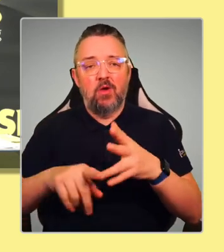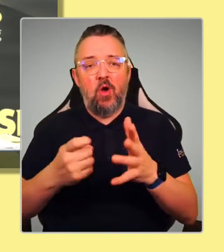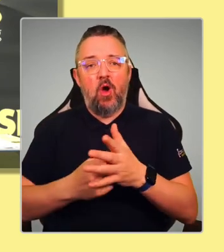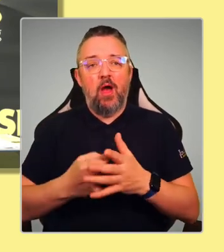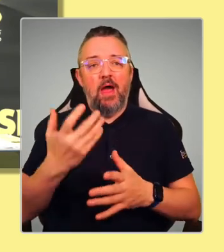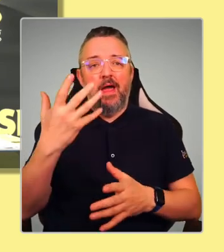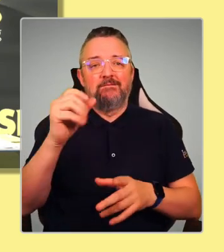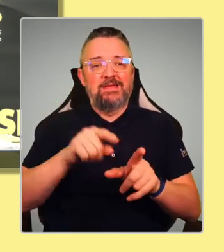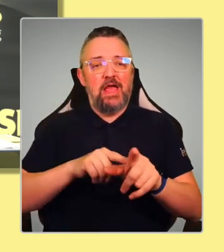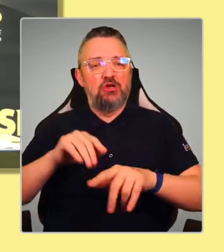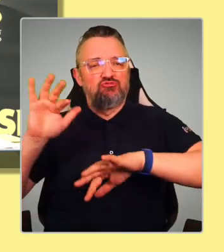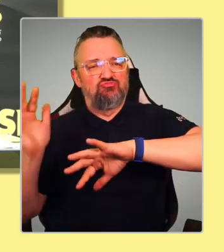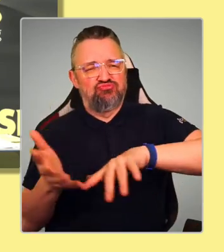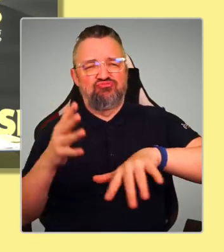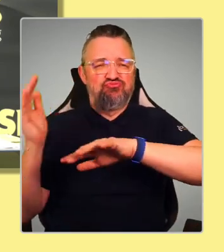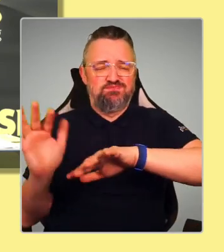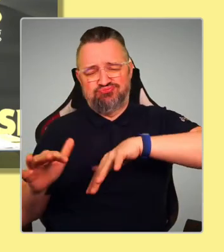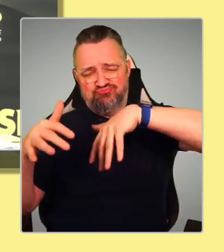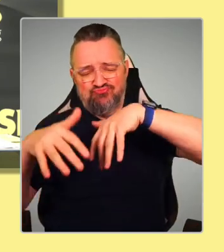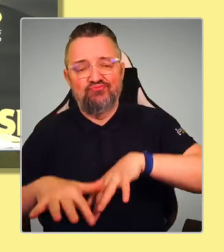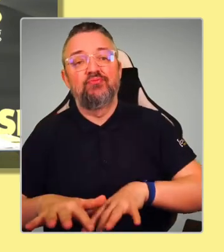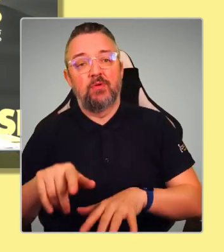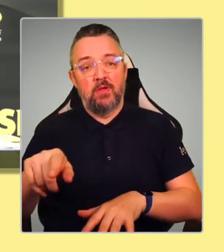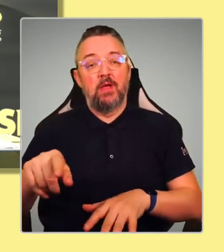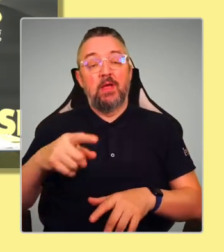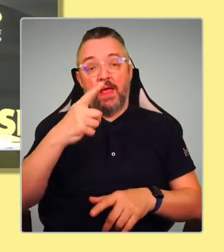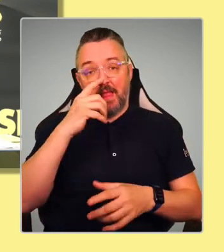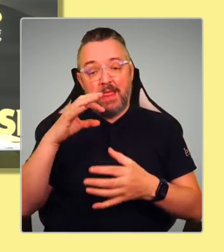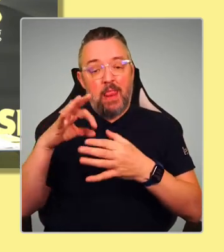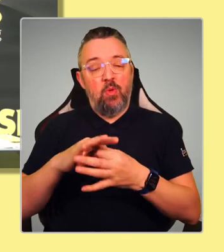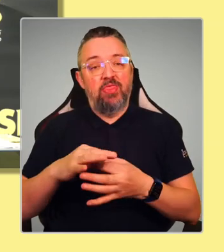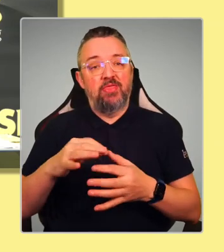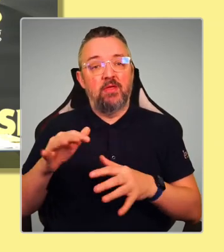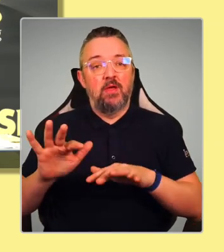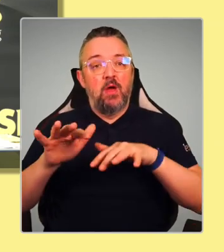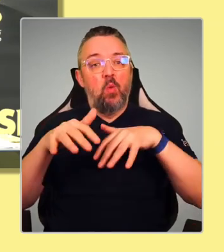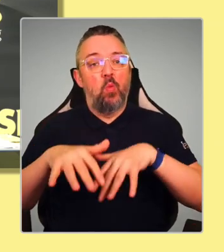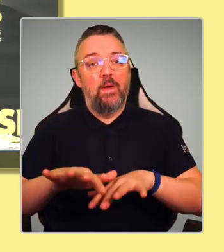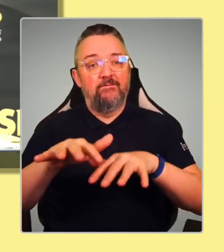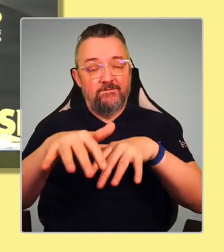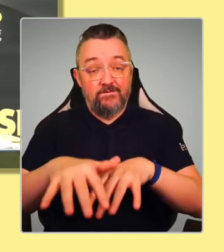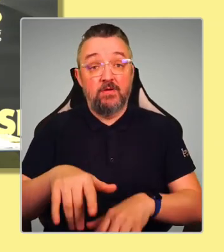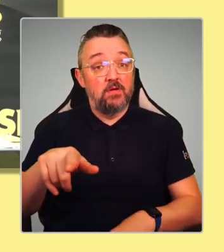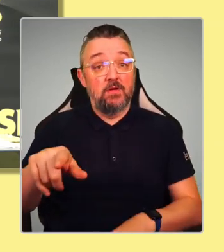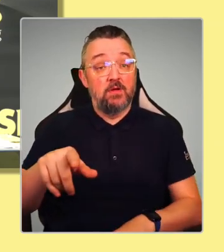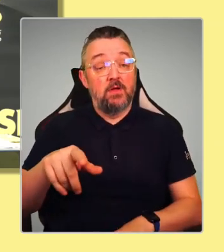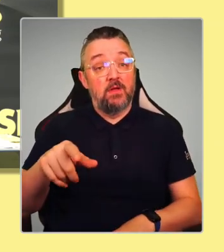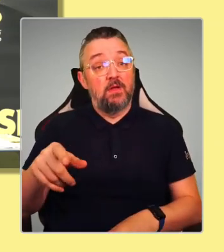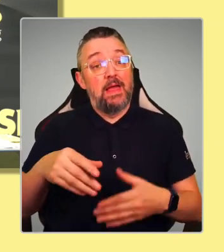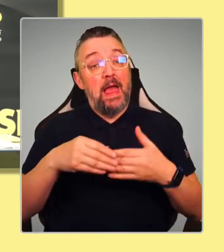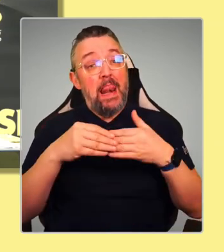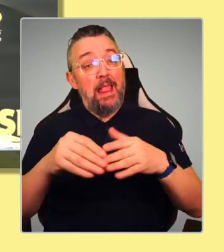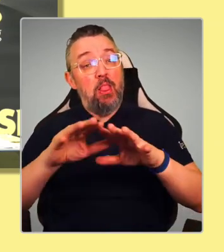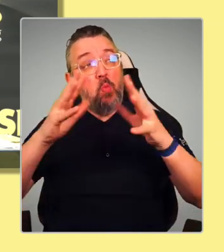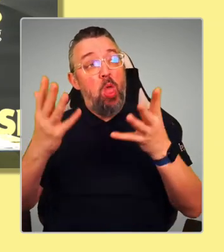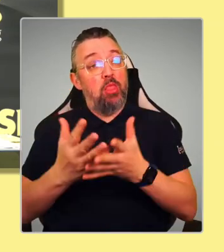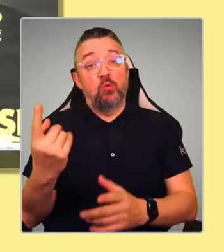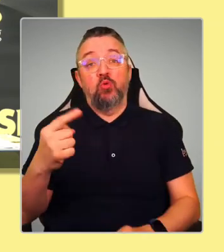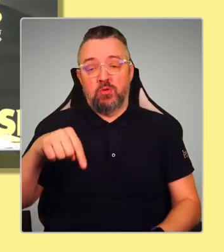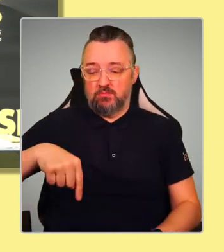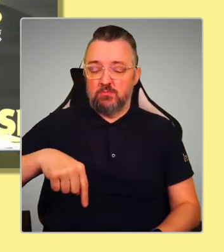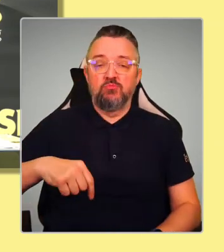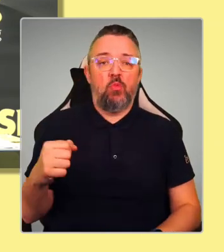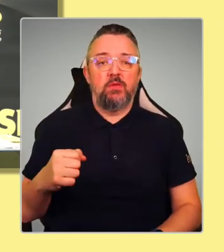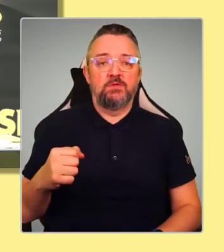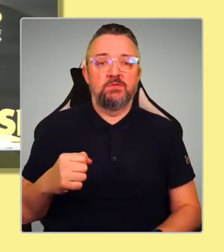and so on. And that's for wave and tidal. And Scotland is leading the world on this, at the moment, we've got incredible levels